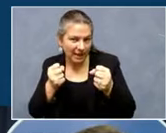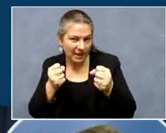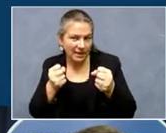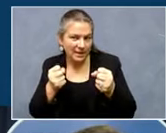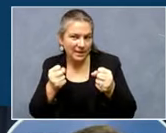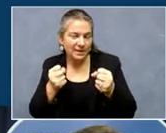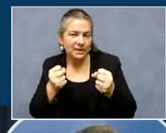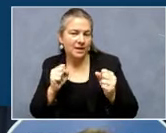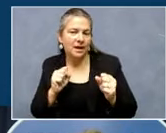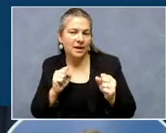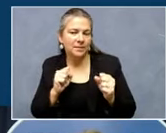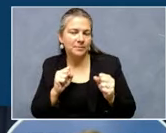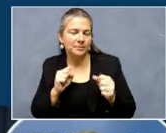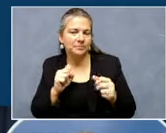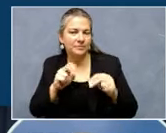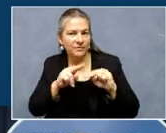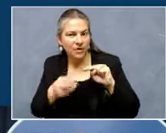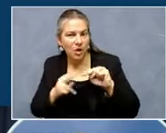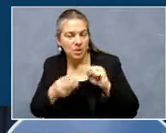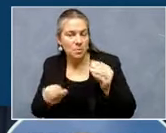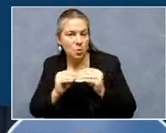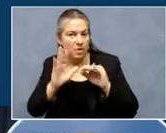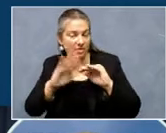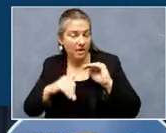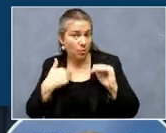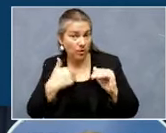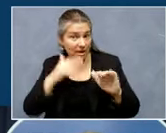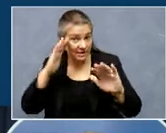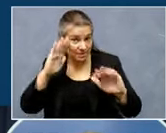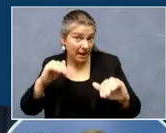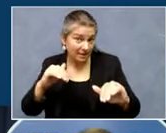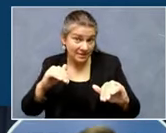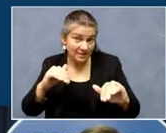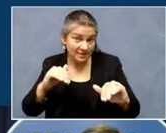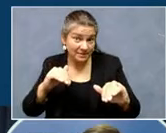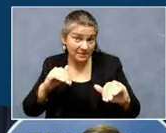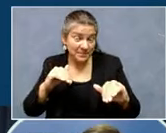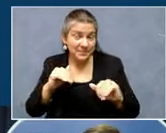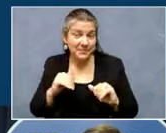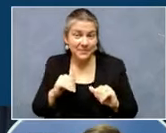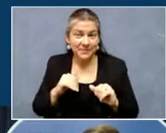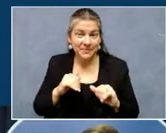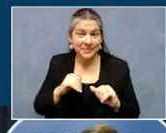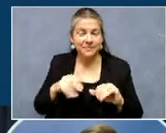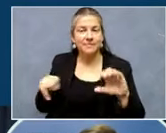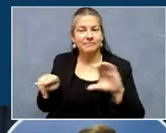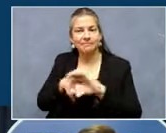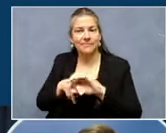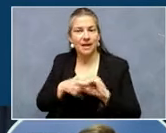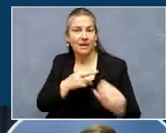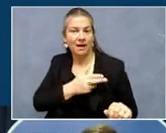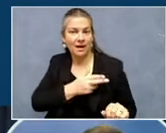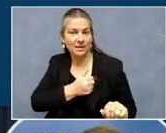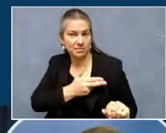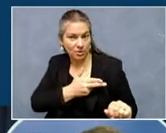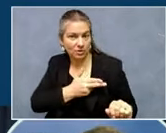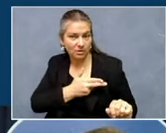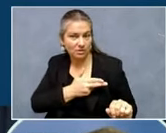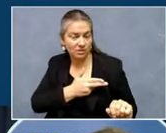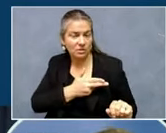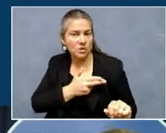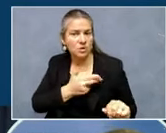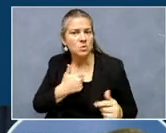quickly than we anticipated. Inpatient census for Kentucky hospitals. Remember, we want as